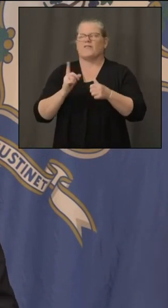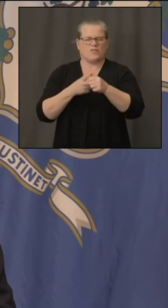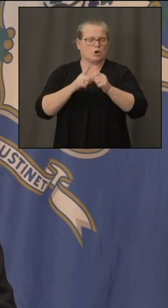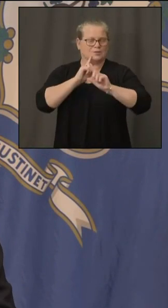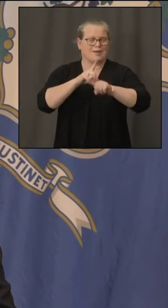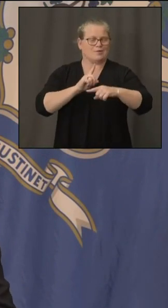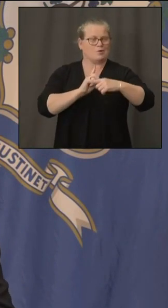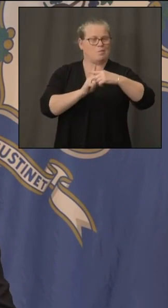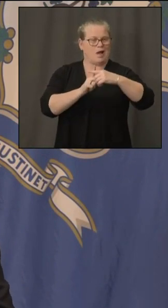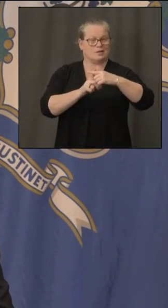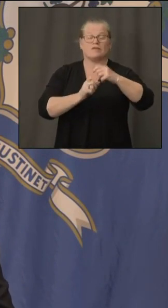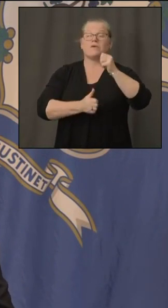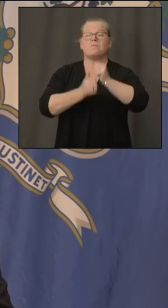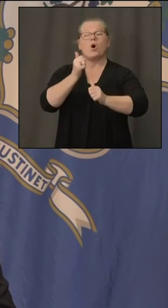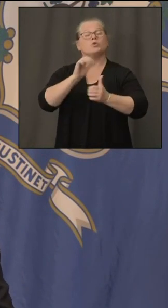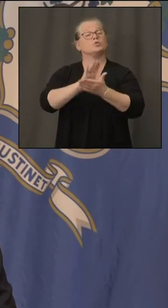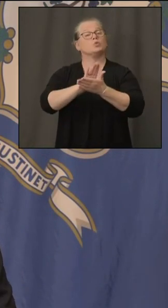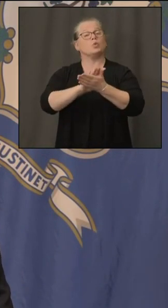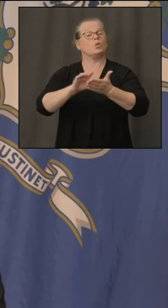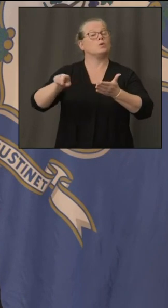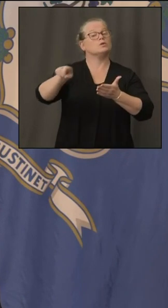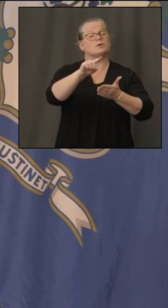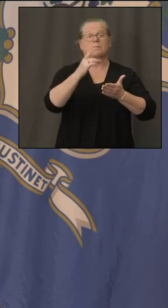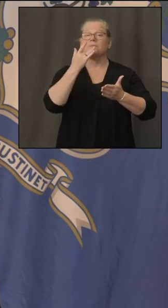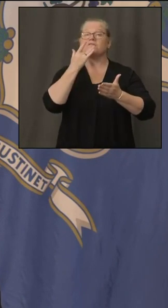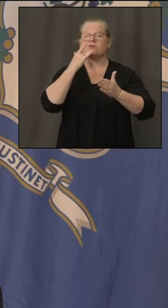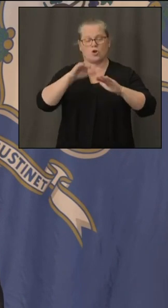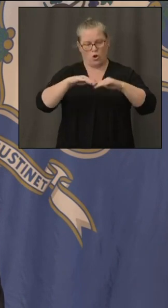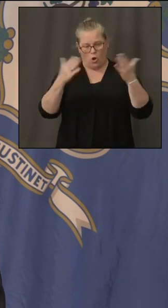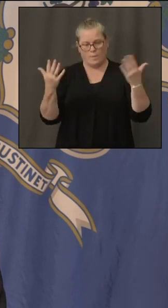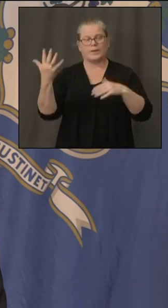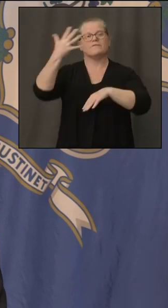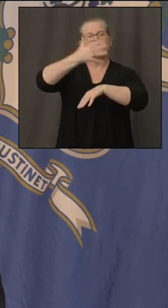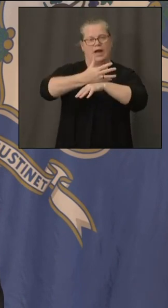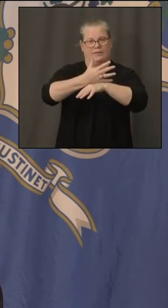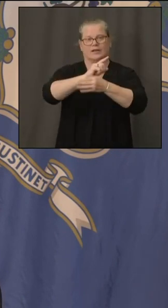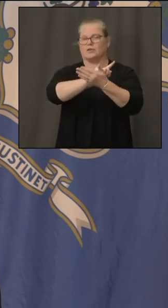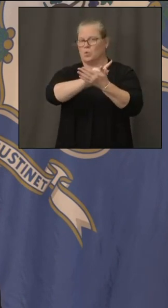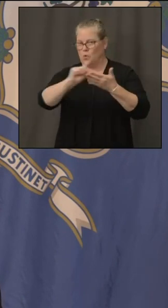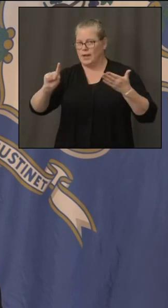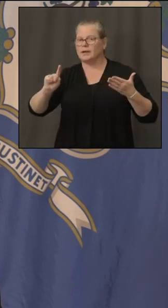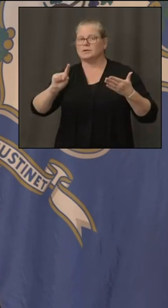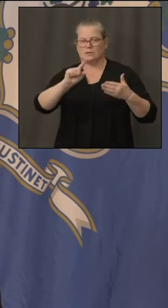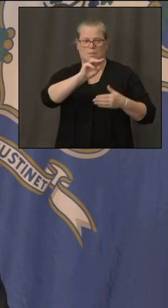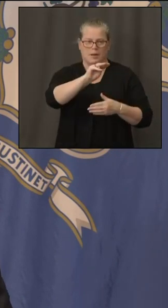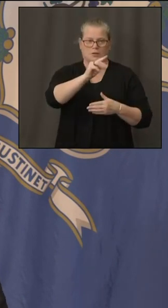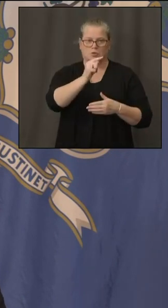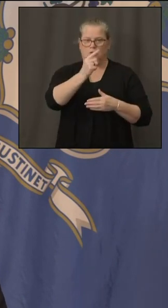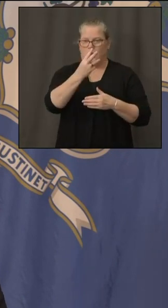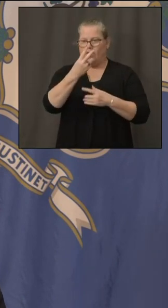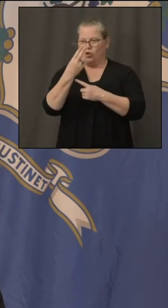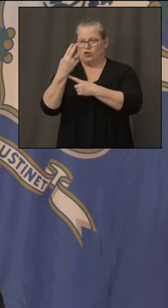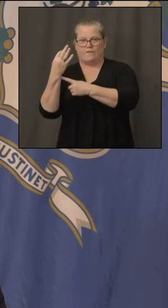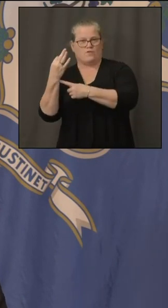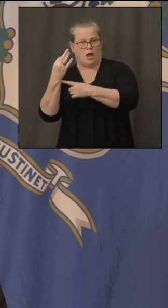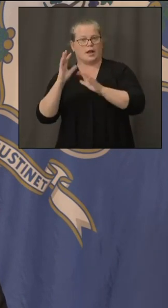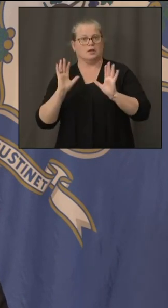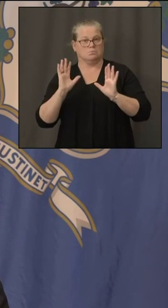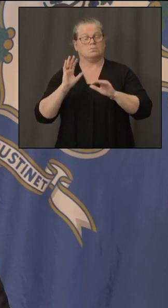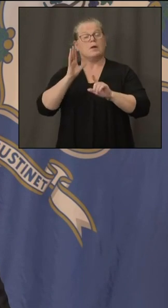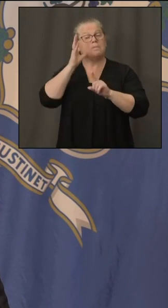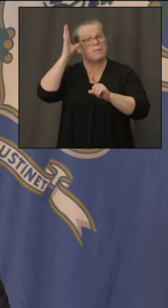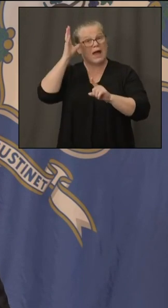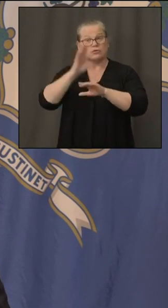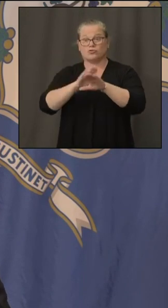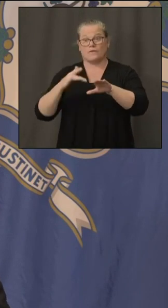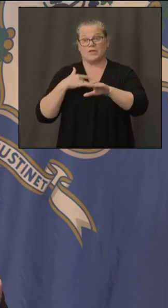a five day a week basis full time uh if and those parents that don't feel comfortable their kid going there they have an alternative